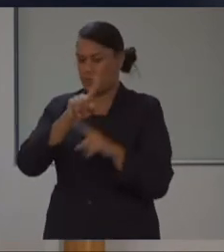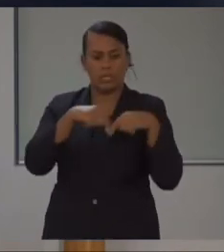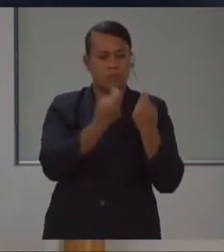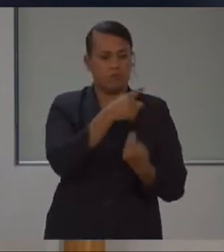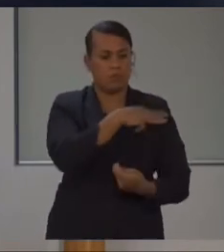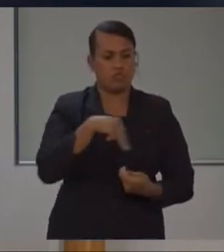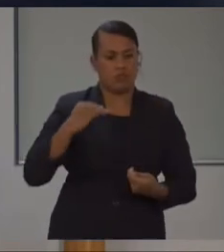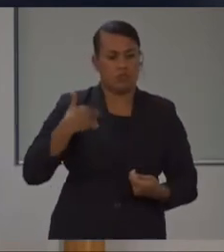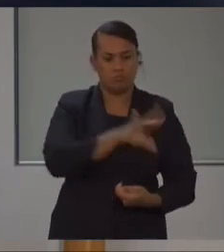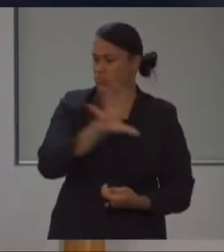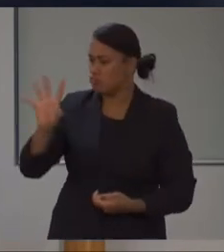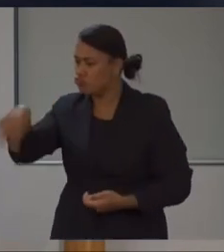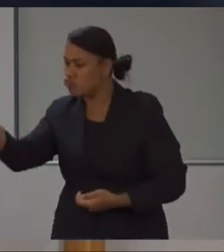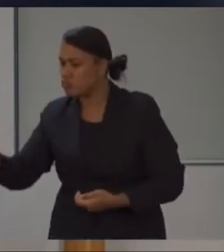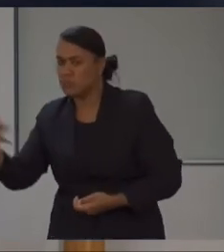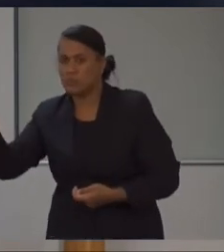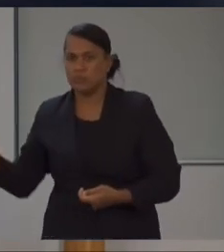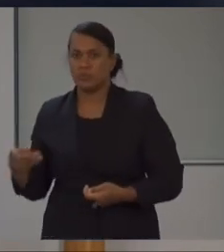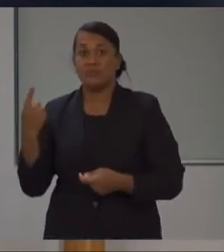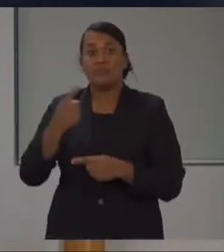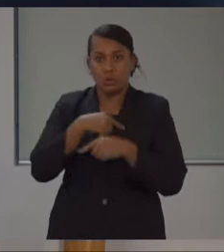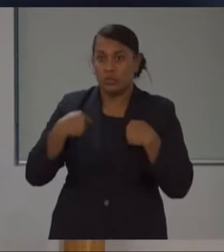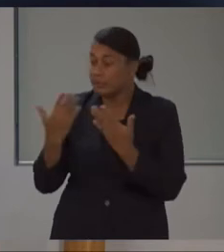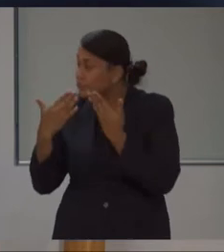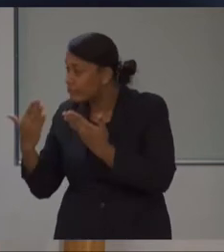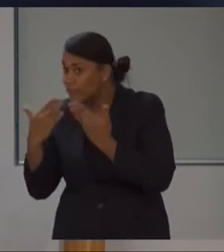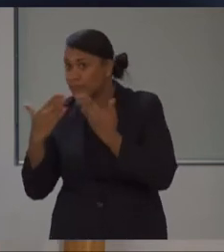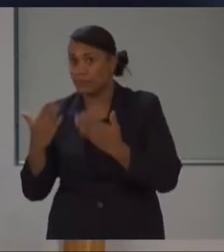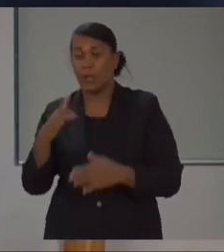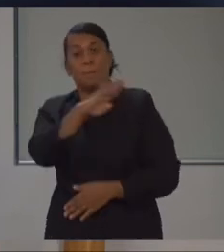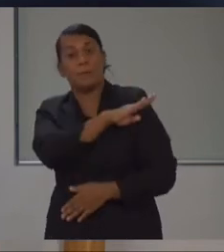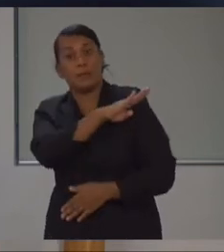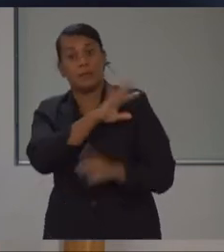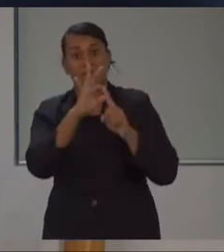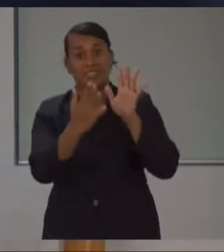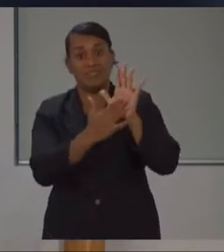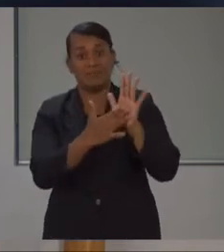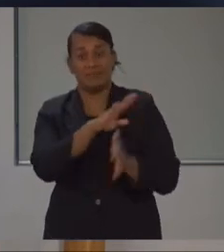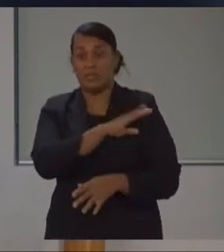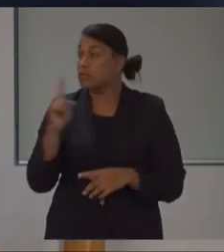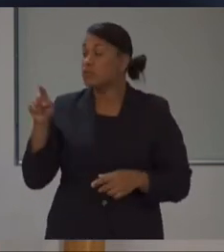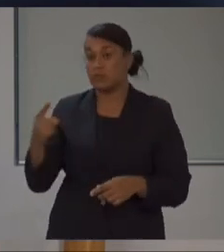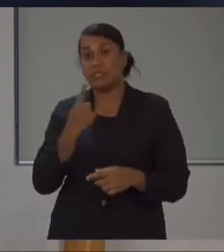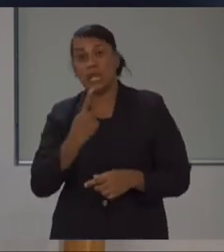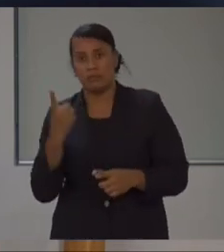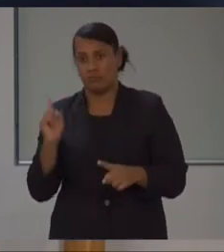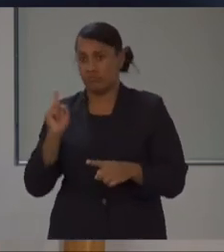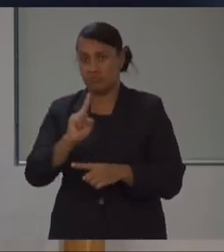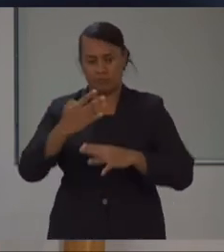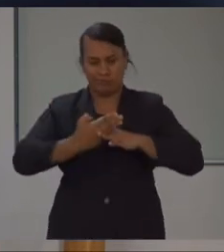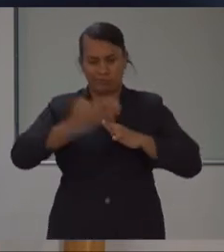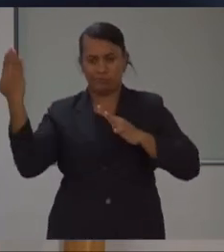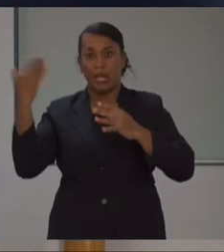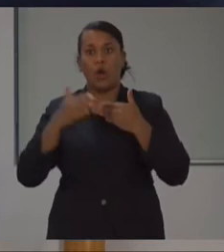Minister for the statement today and also the lifting of some of the restrictions that are in place. Remember,